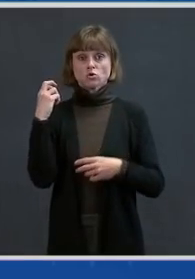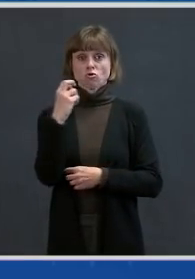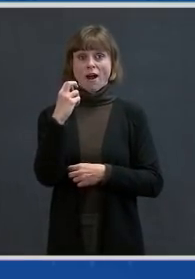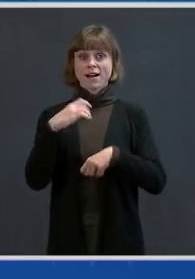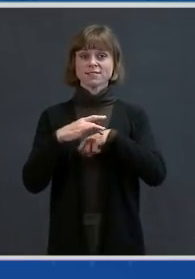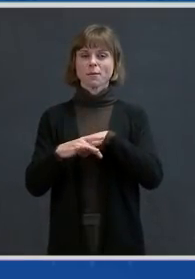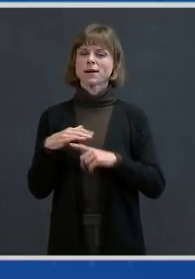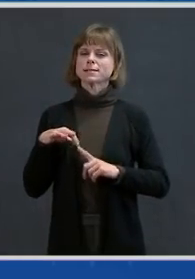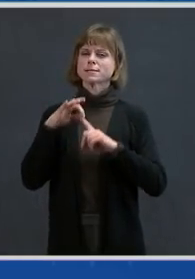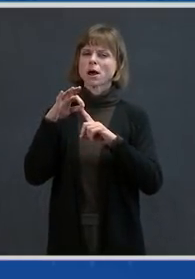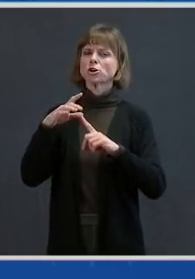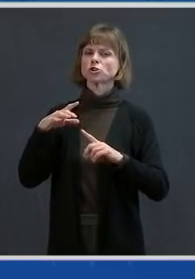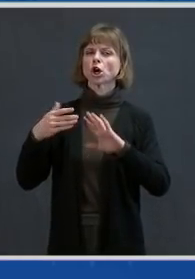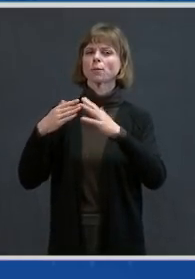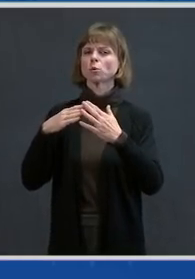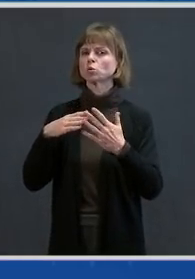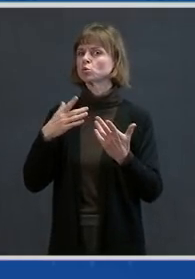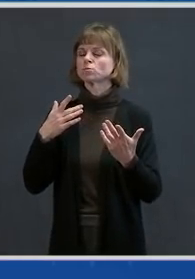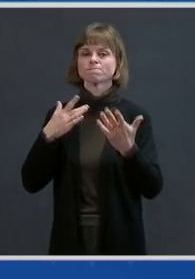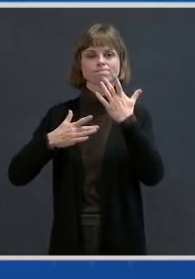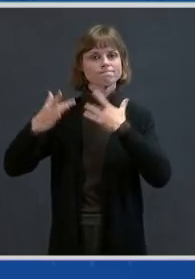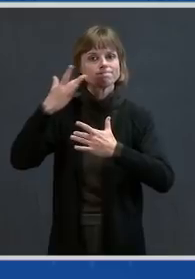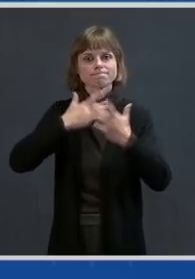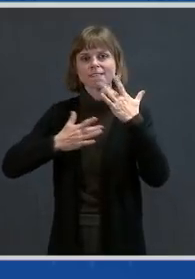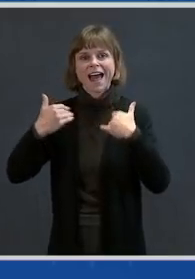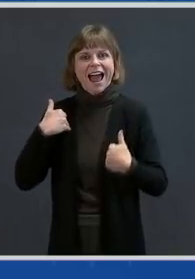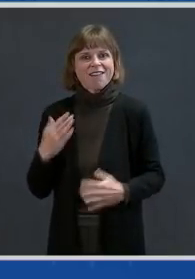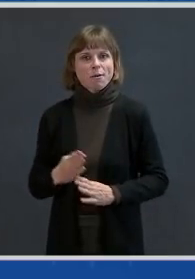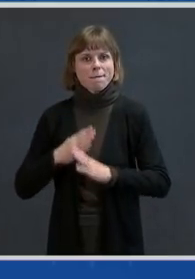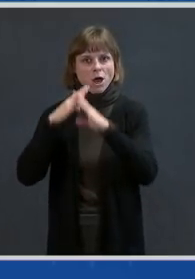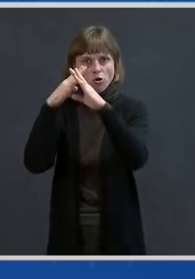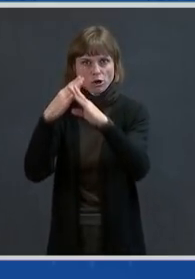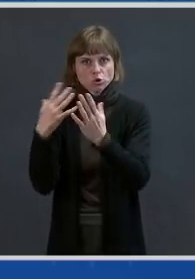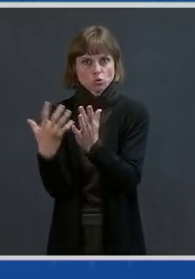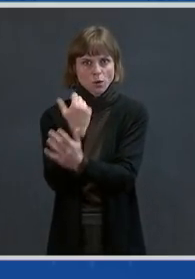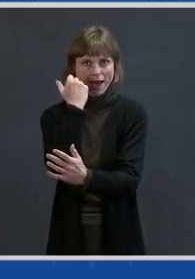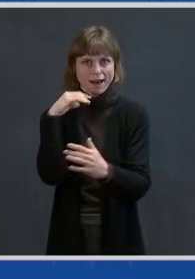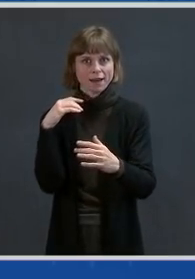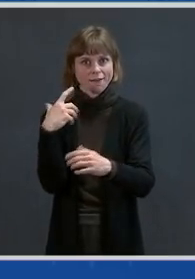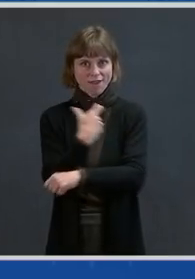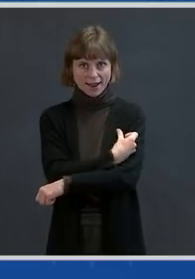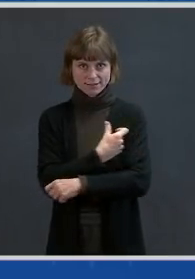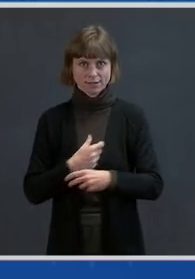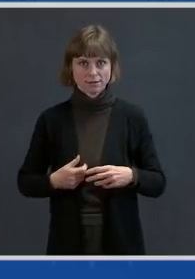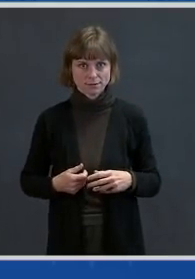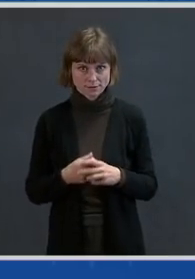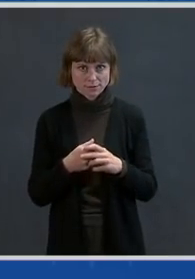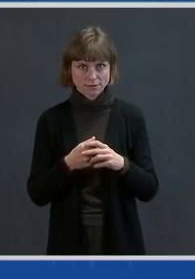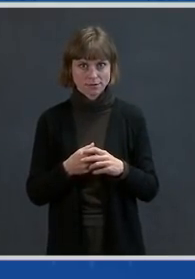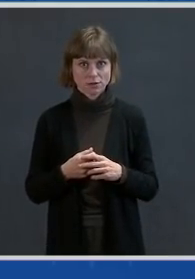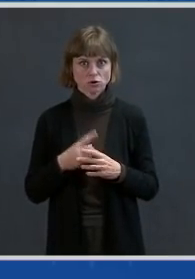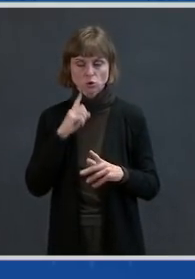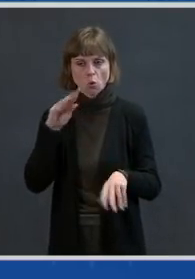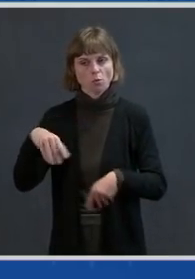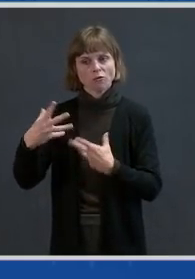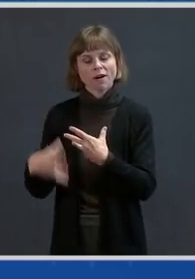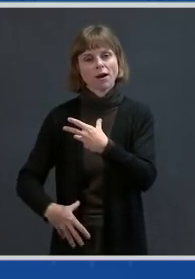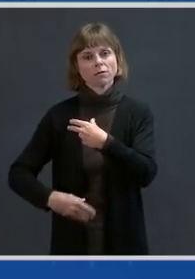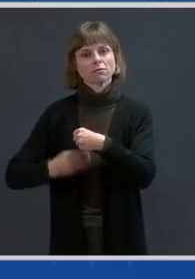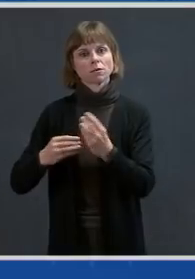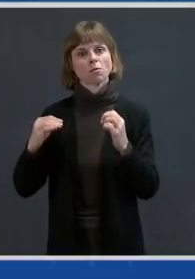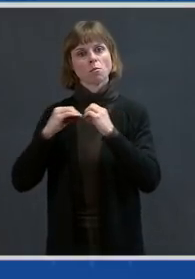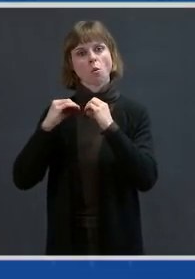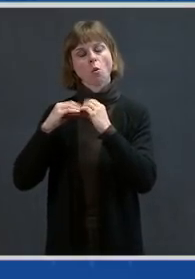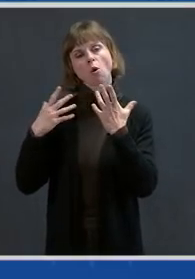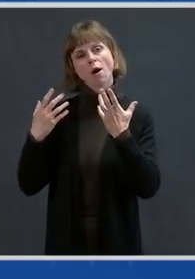that are disadvantaged and are having barriers to getting their — those vaccines through some additional efforts that we will be introducing